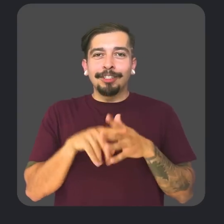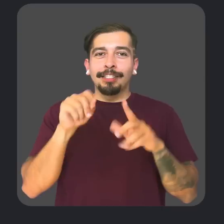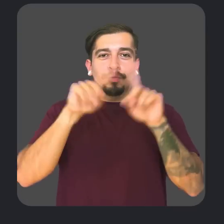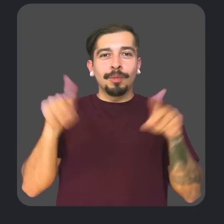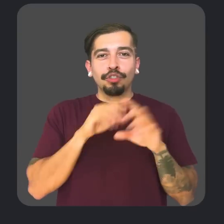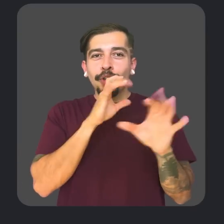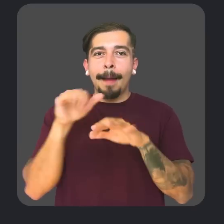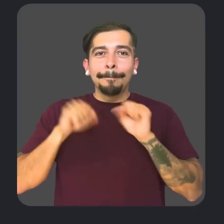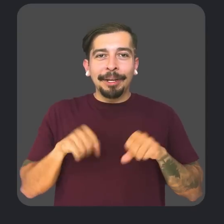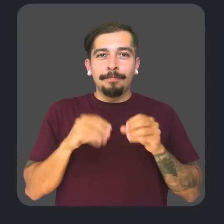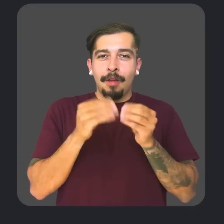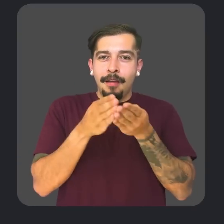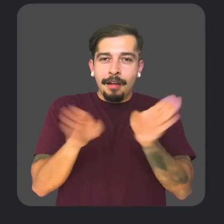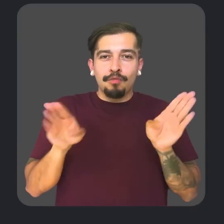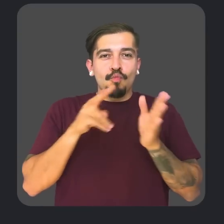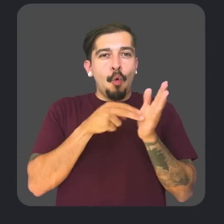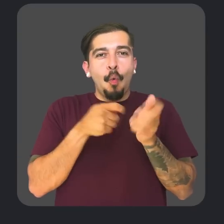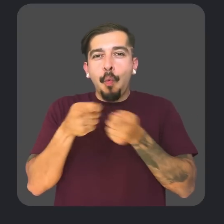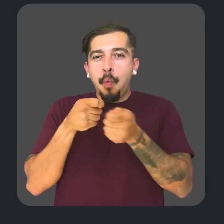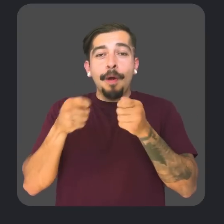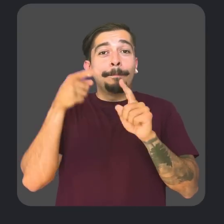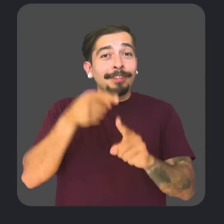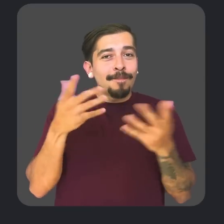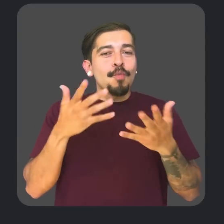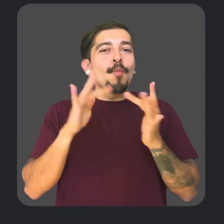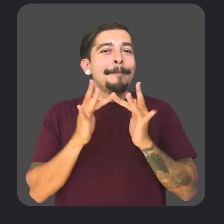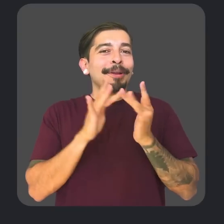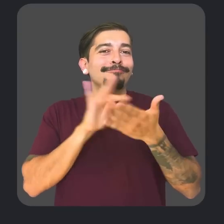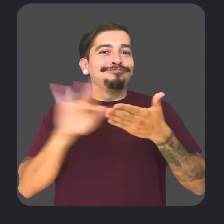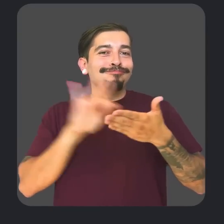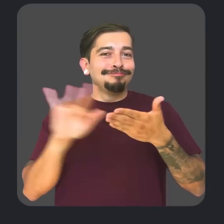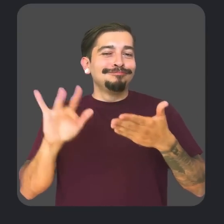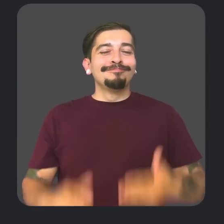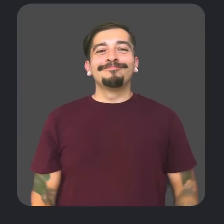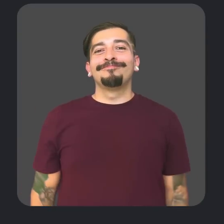search capabilities and offers expanded reading control, particularly when browsing the web.